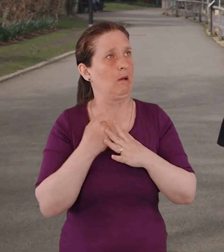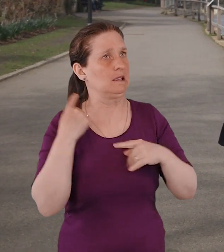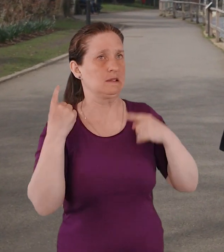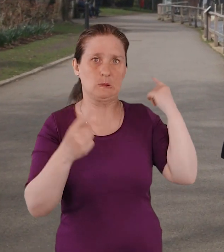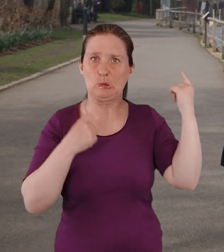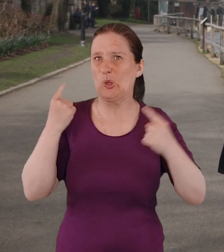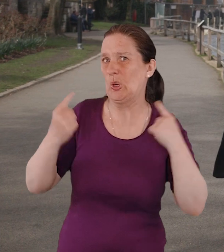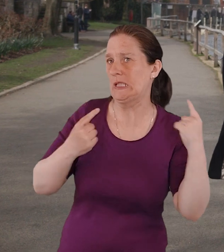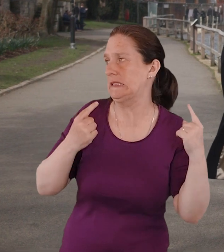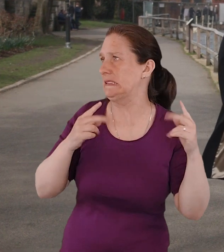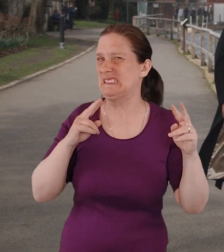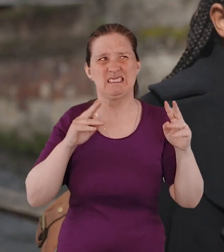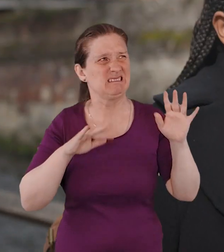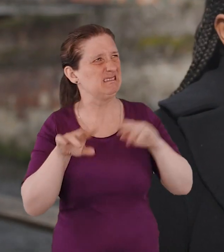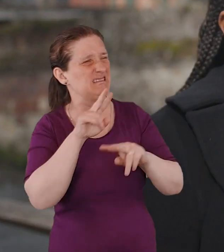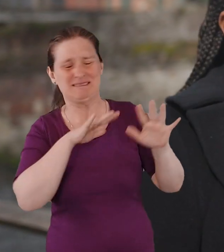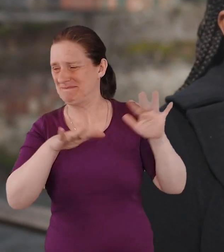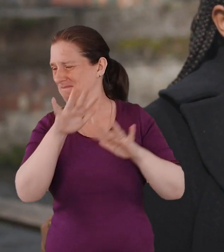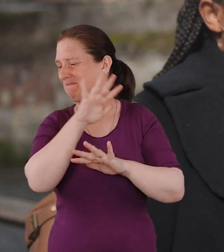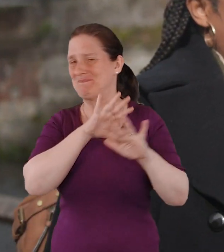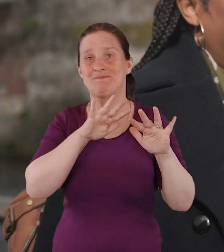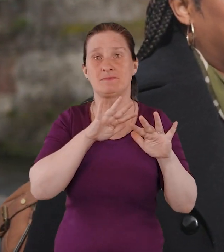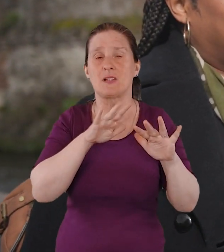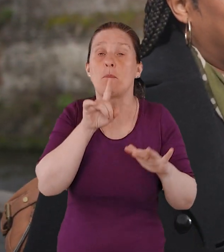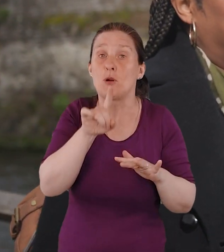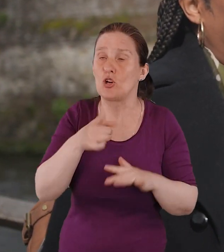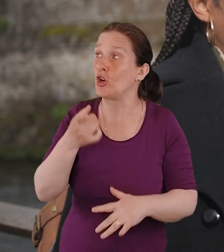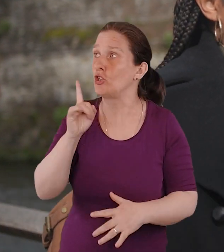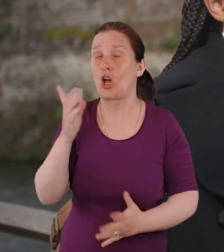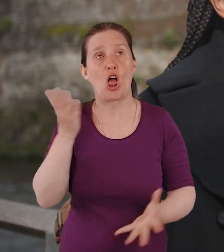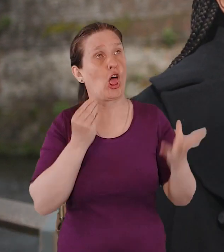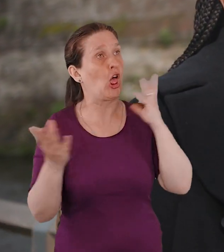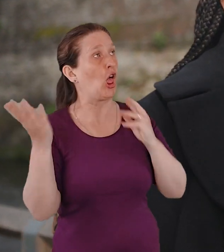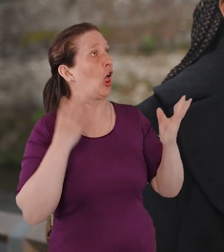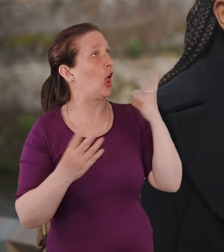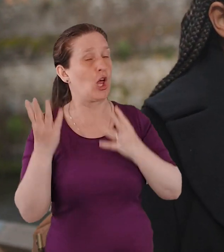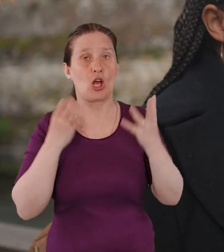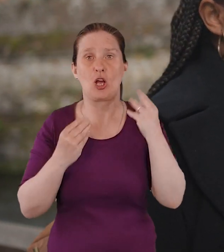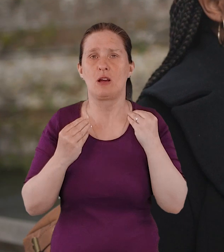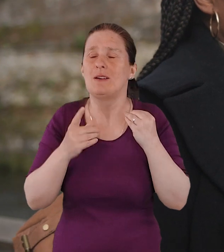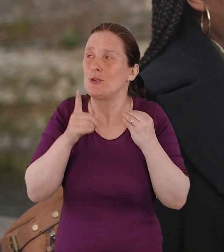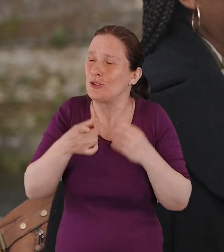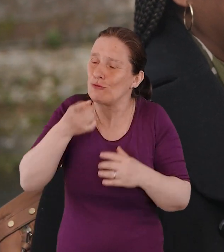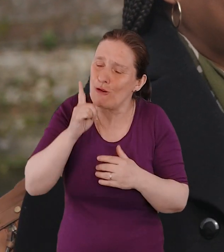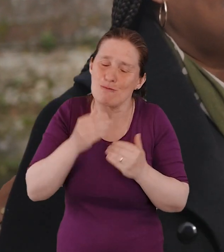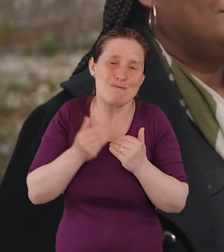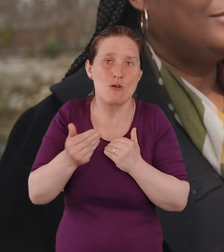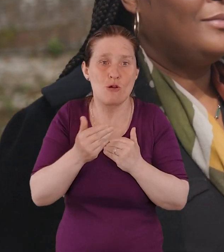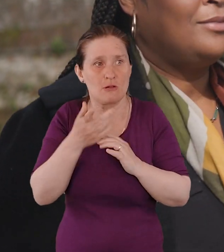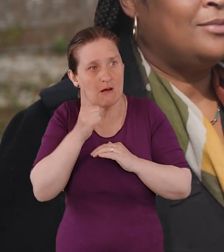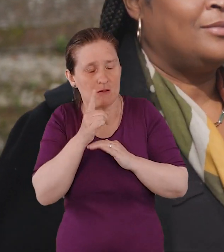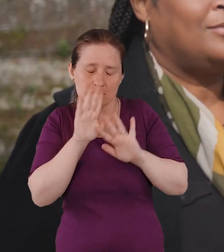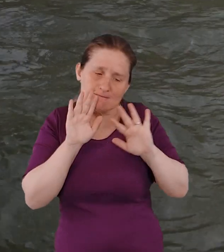noise around. But God is not somebody who just hears and doesn't take anything, but it goes beyond hearing.